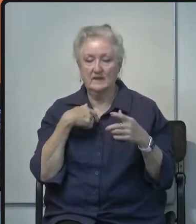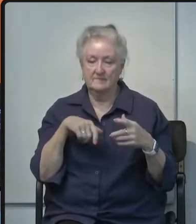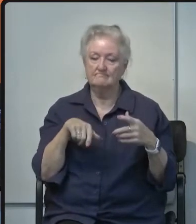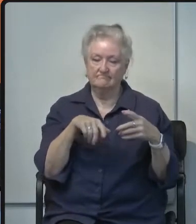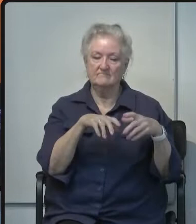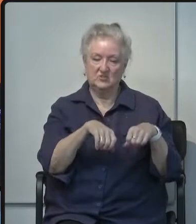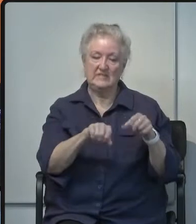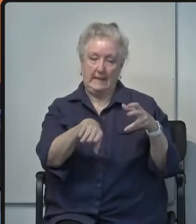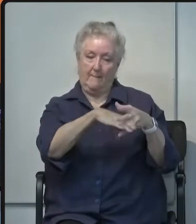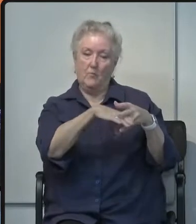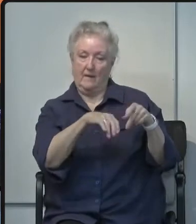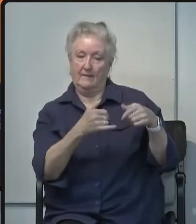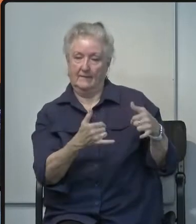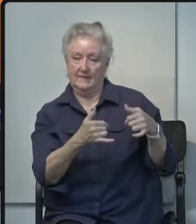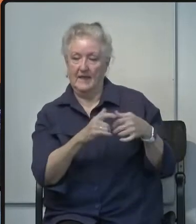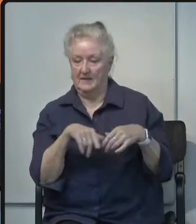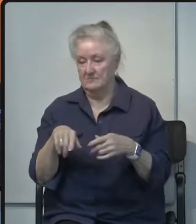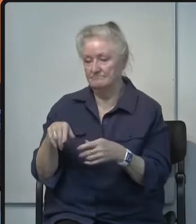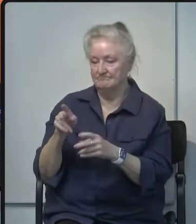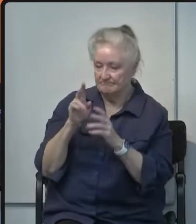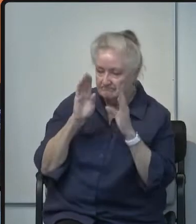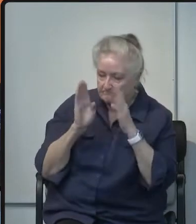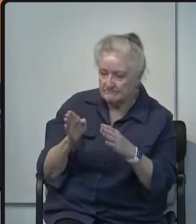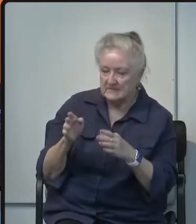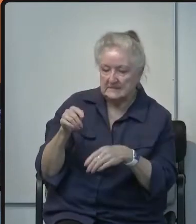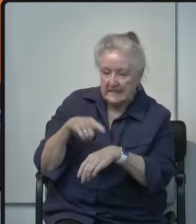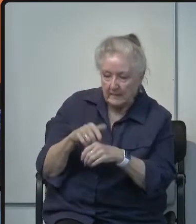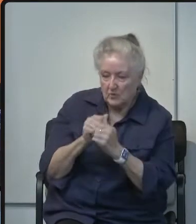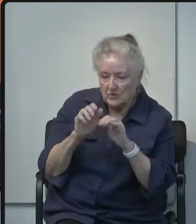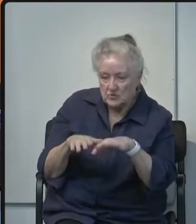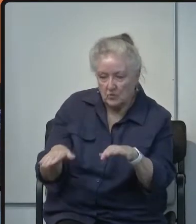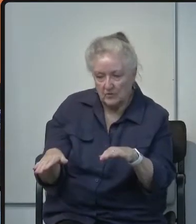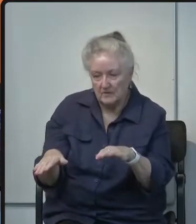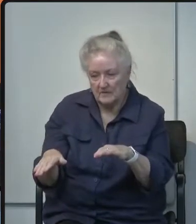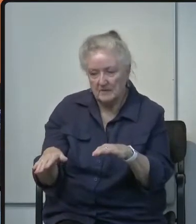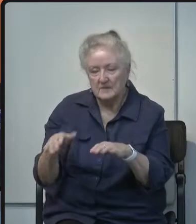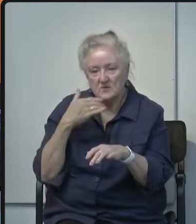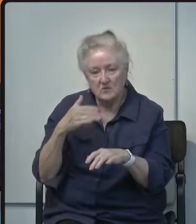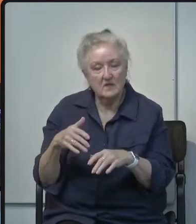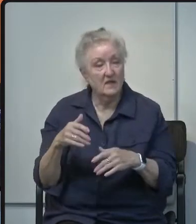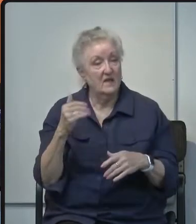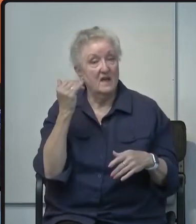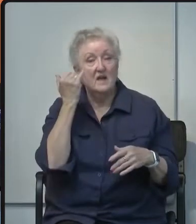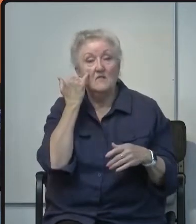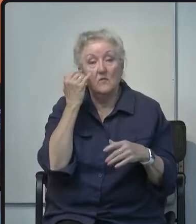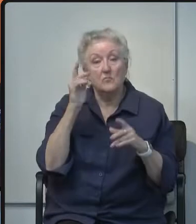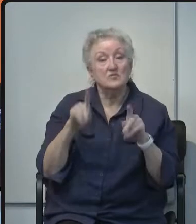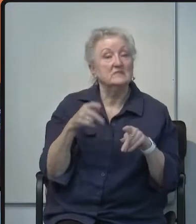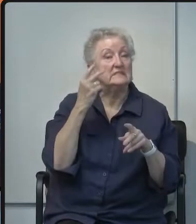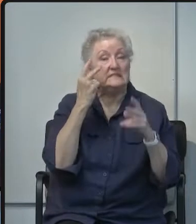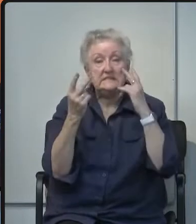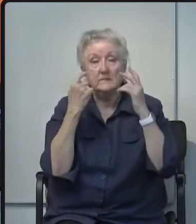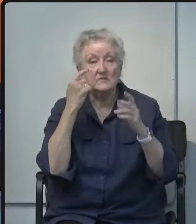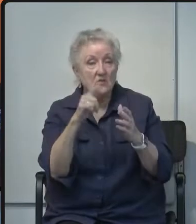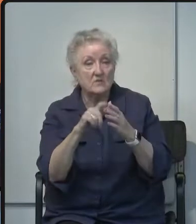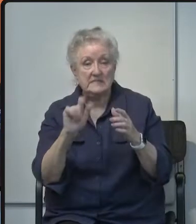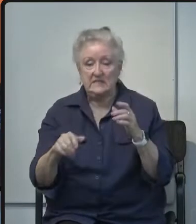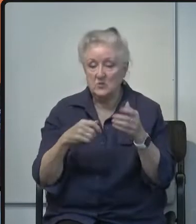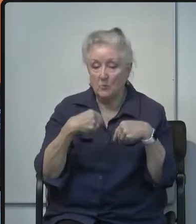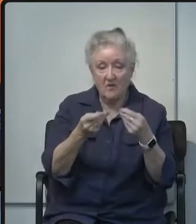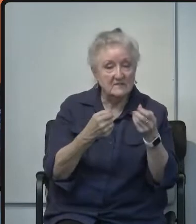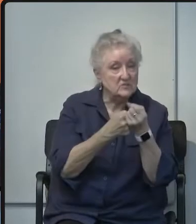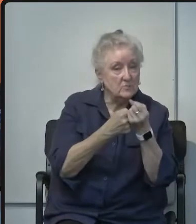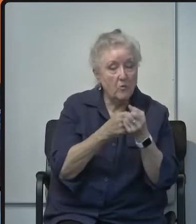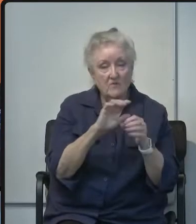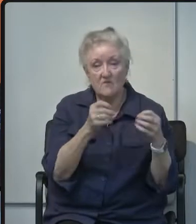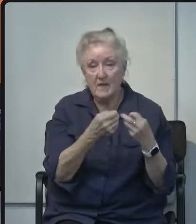really very important right now if anyone does see something or needs to provide support to a family member or to a